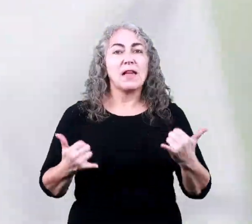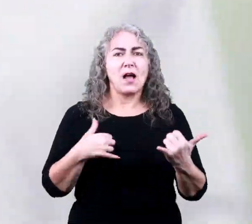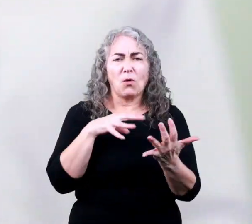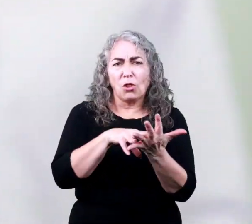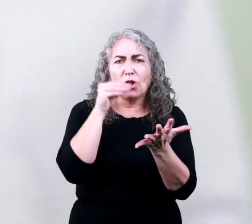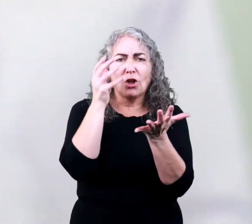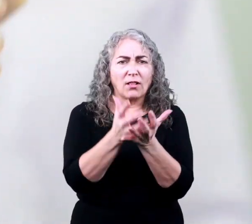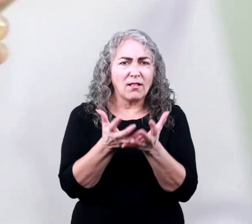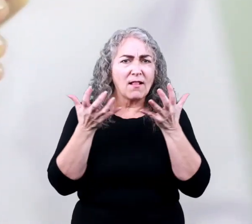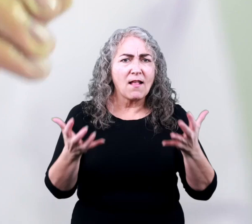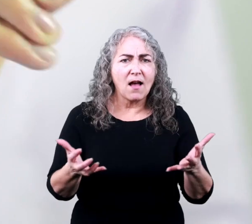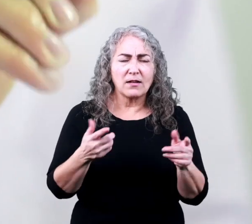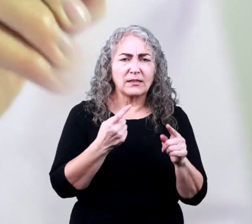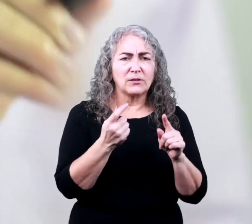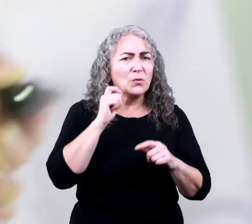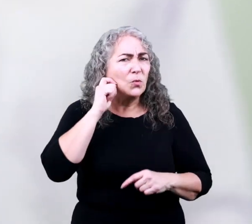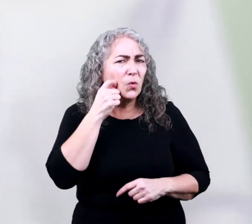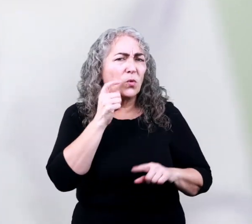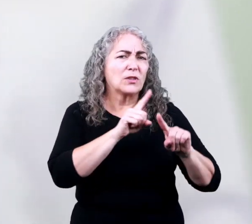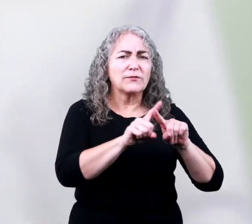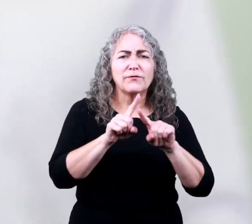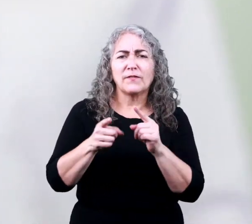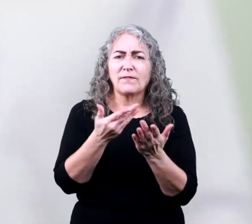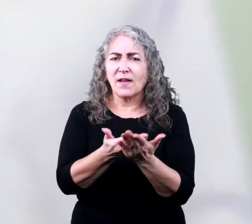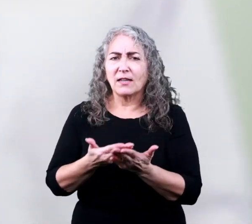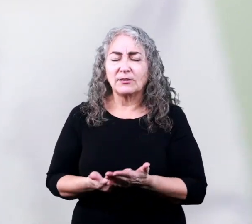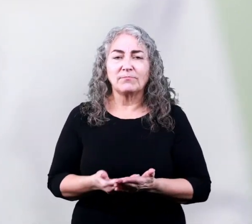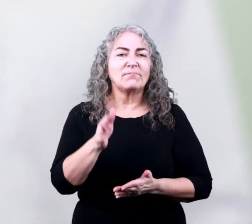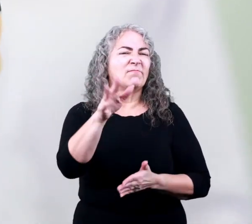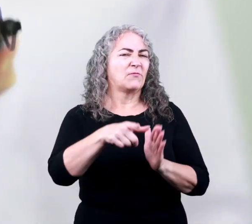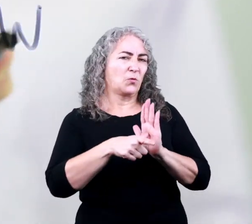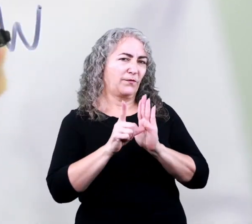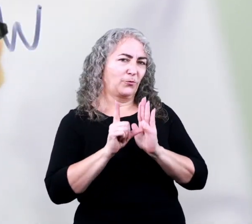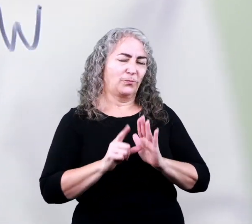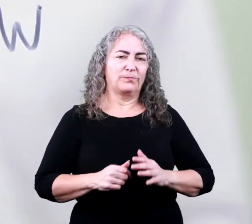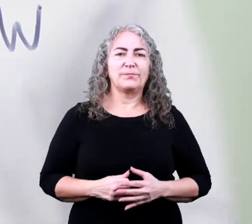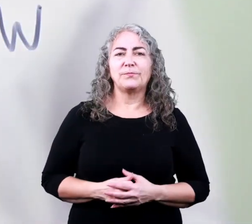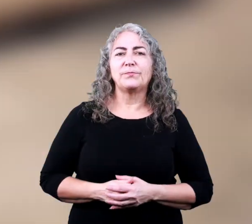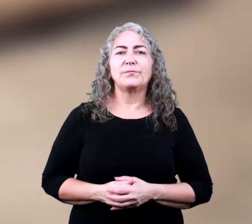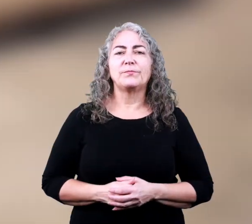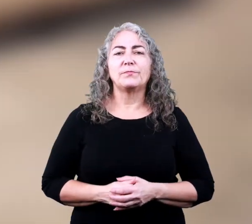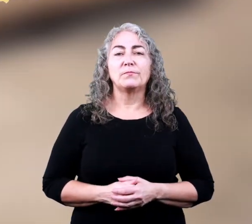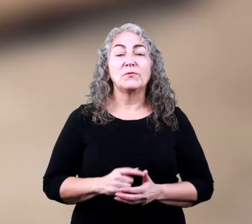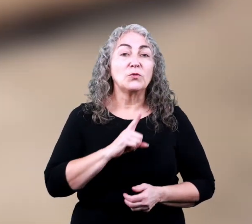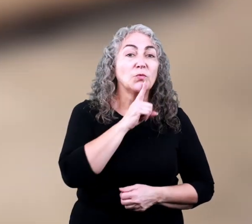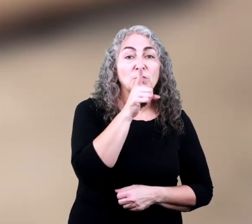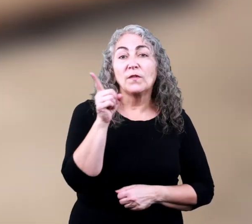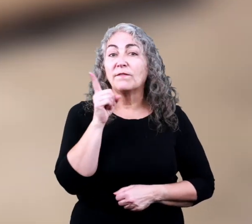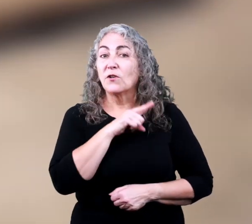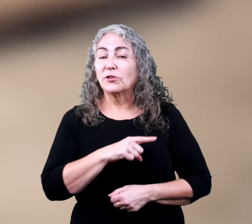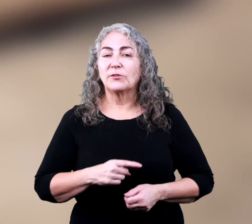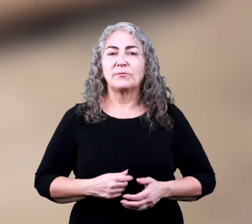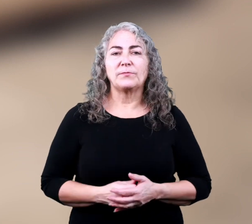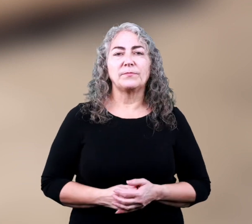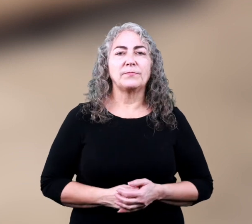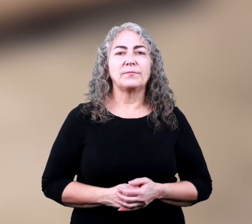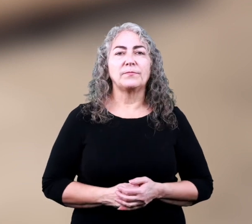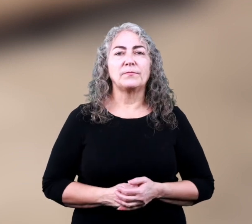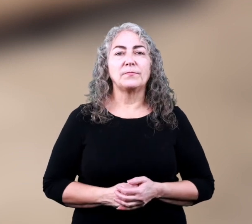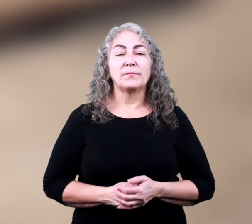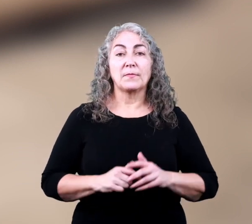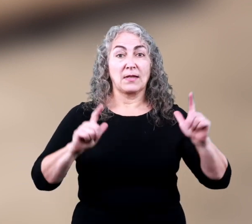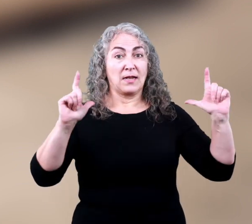now that we have learned lots of new cool facts let's review true or false